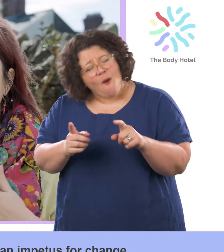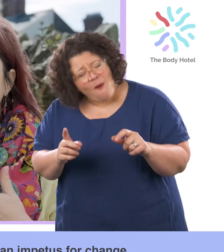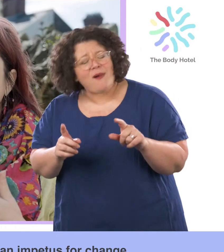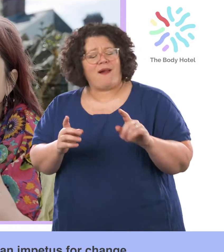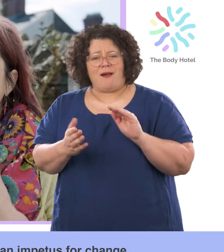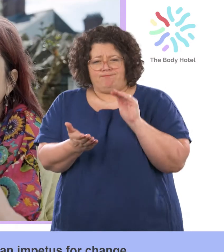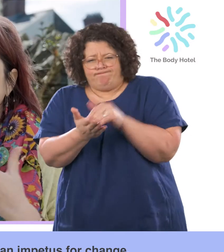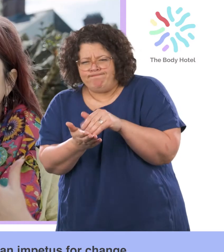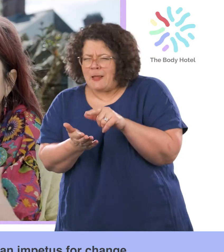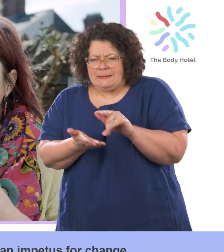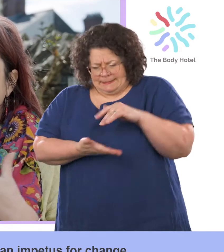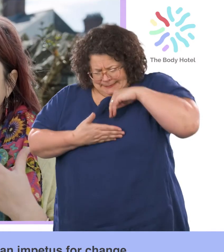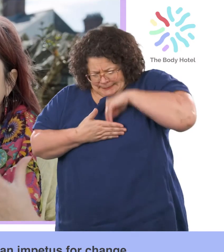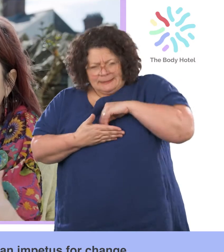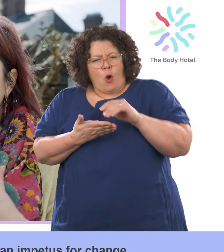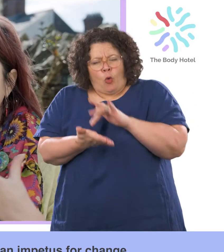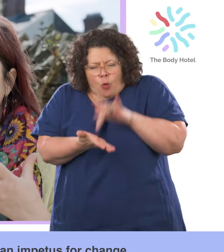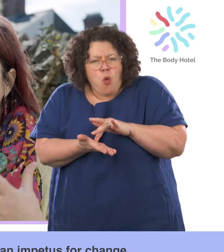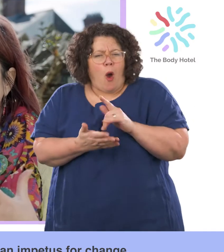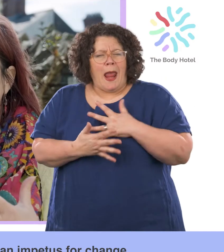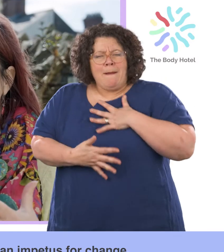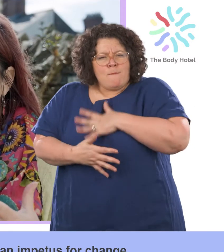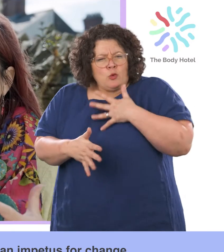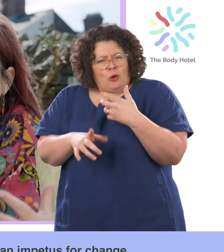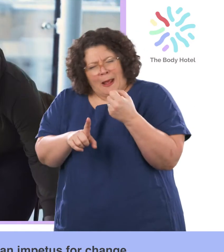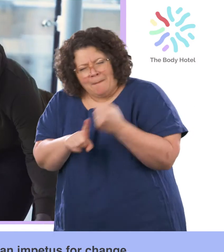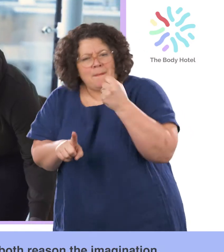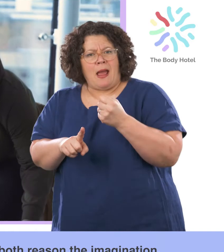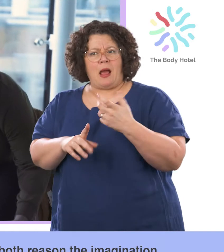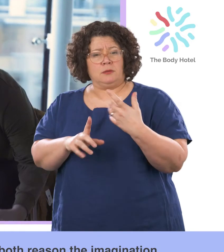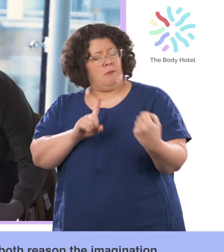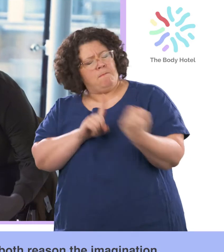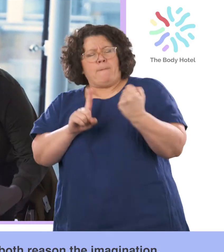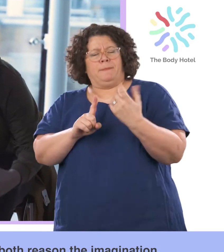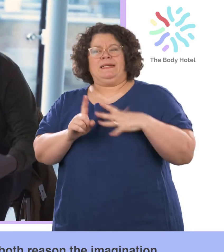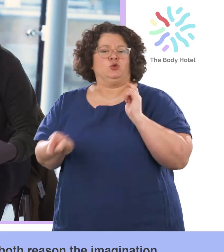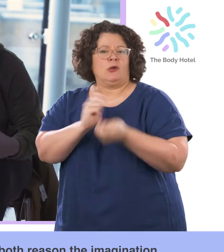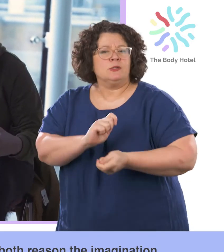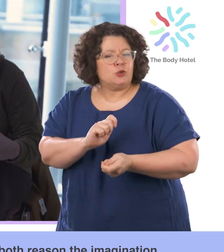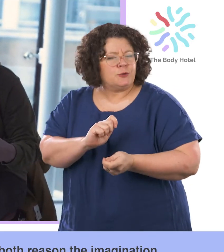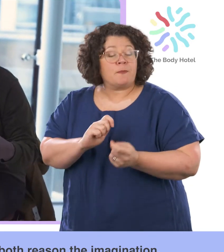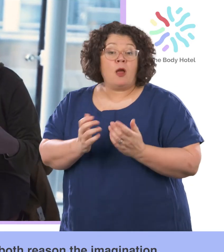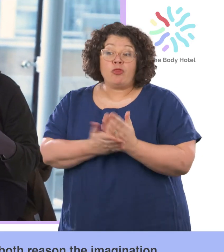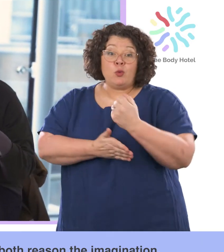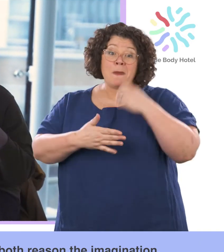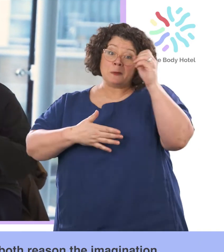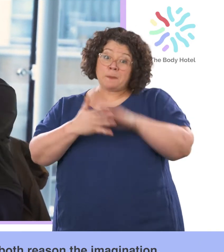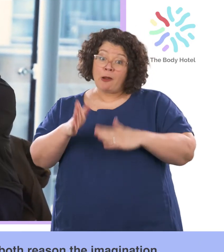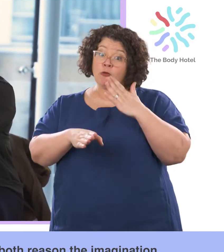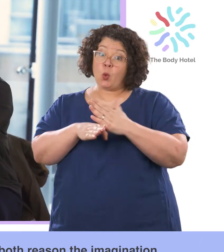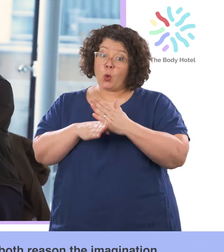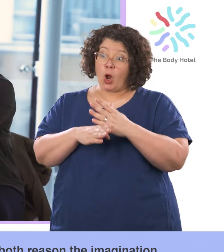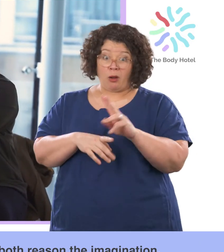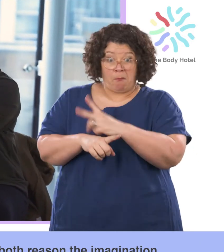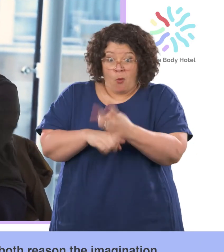core emotional impact and impetus for change and from my experience working with both